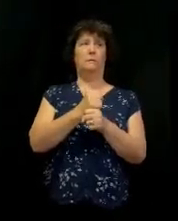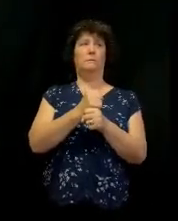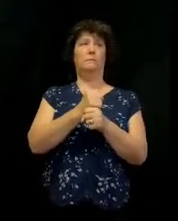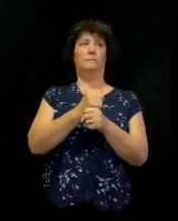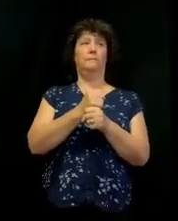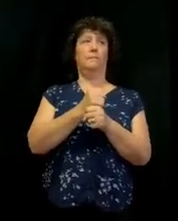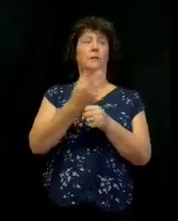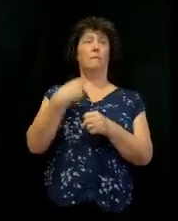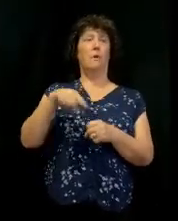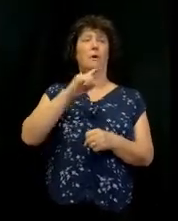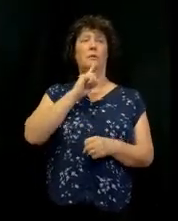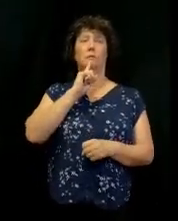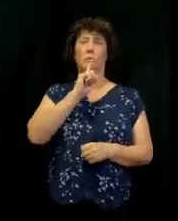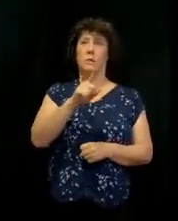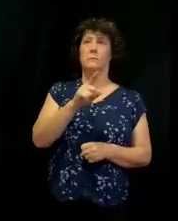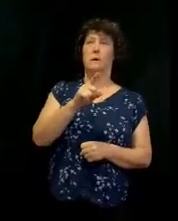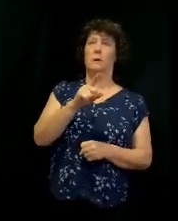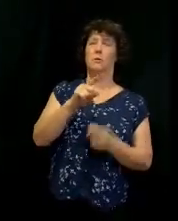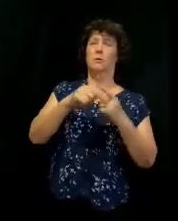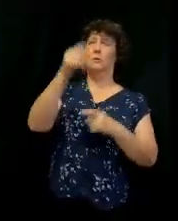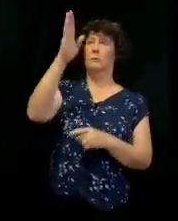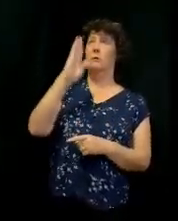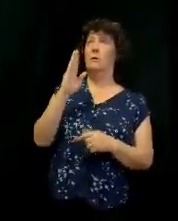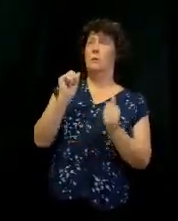For us to respond to God in faith.